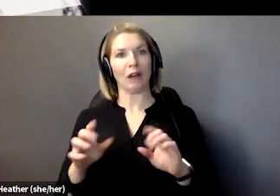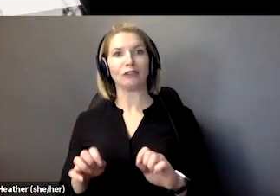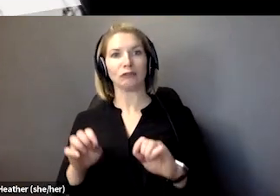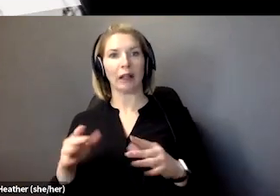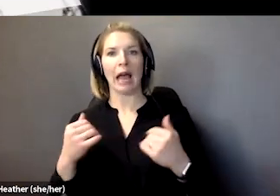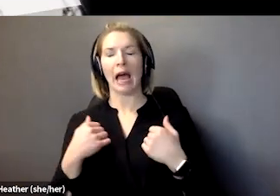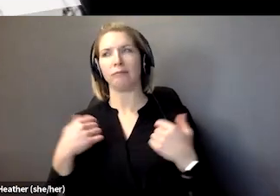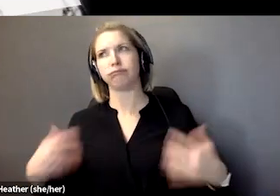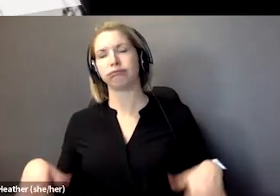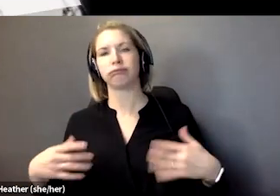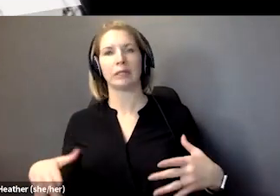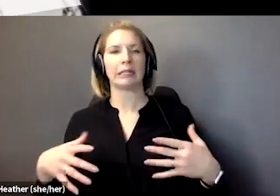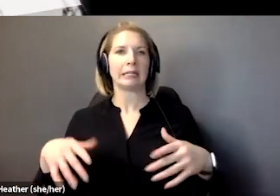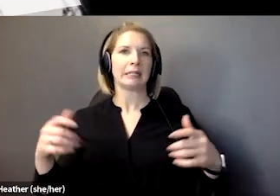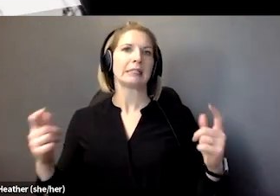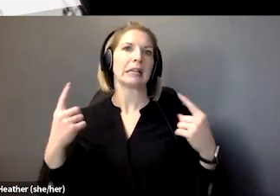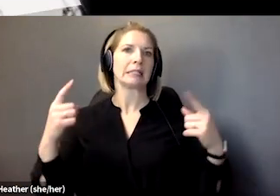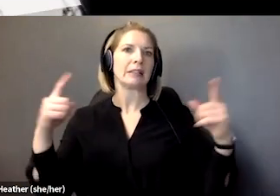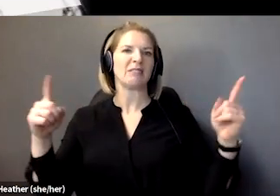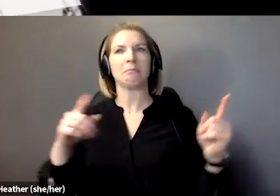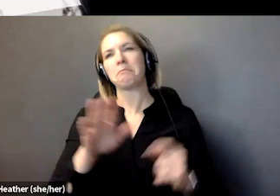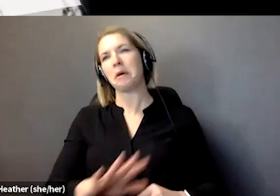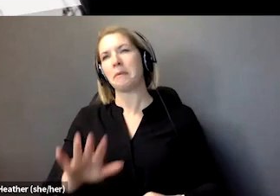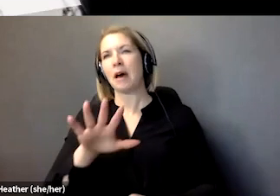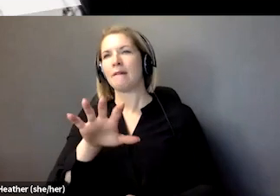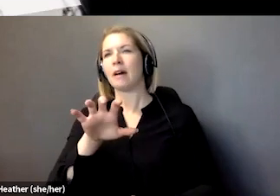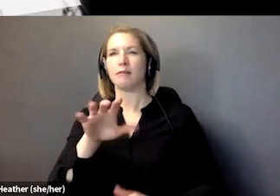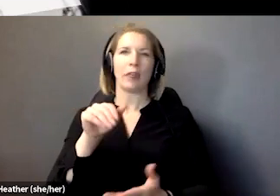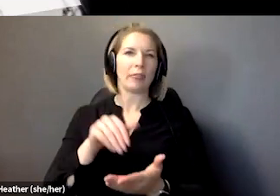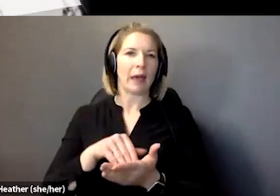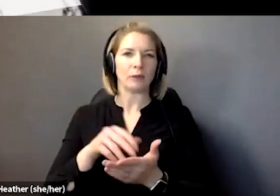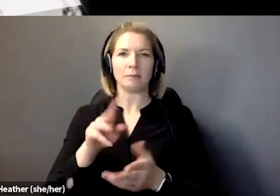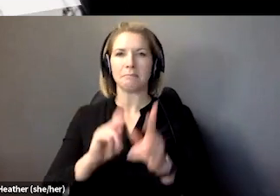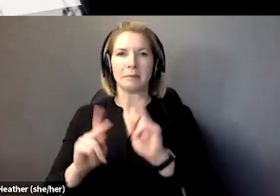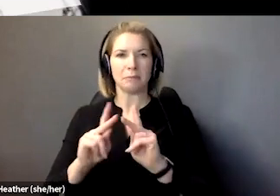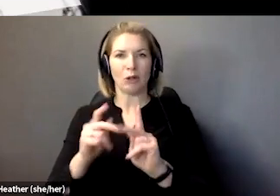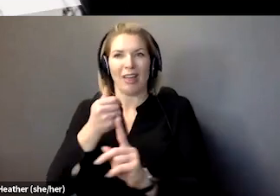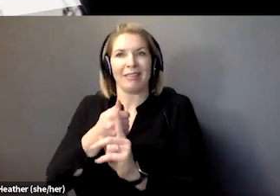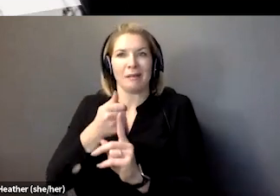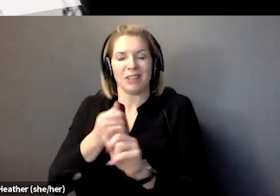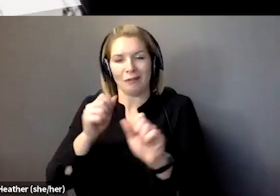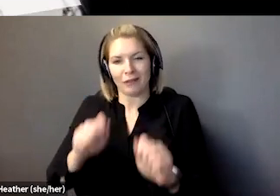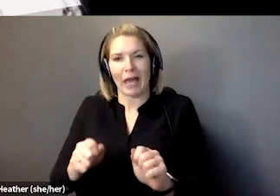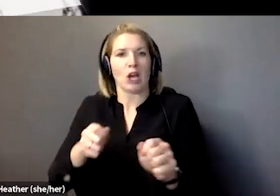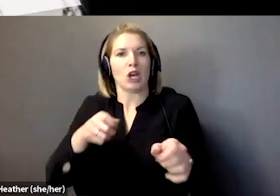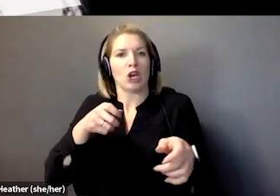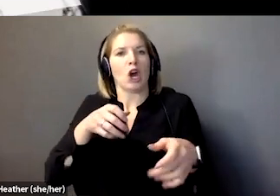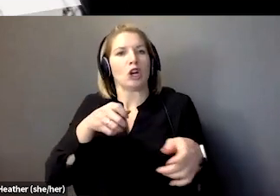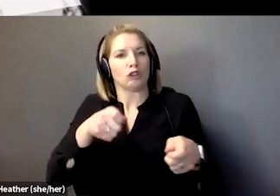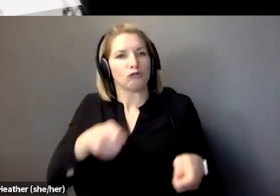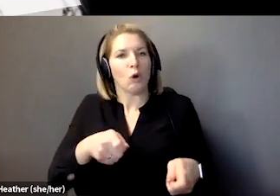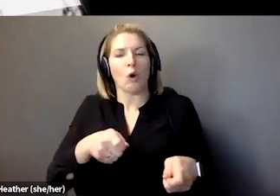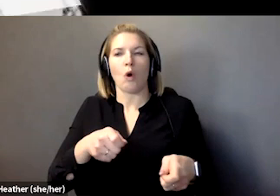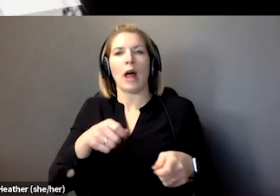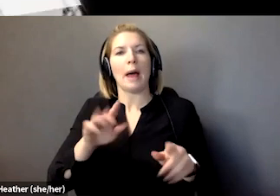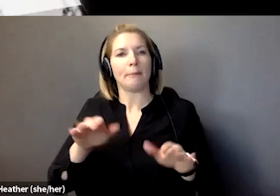over 500,000 people able to exercise the sort of control and choice that you described. So if